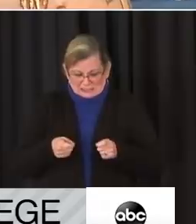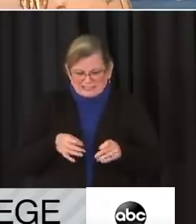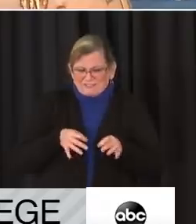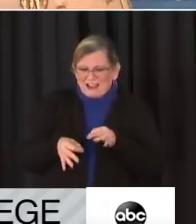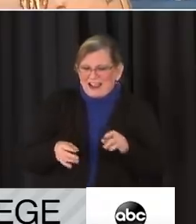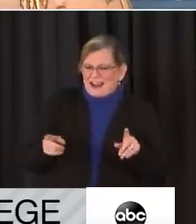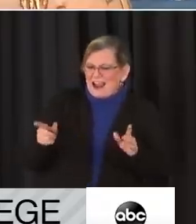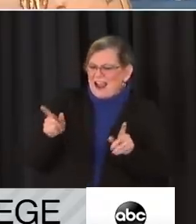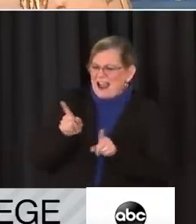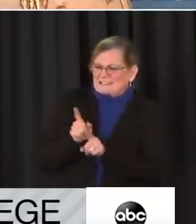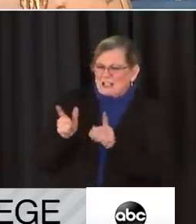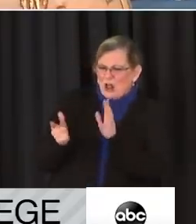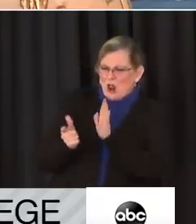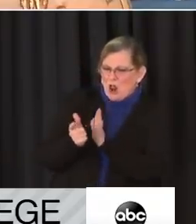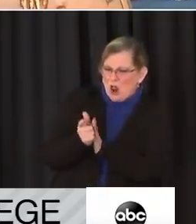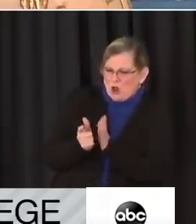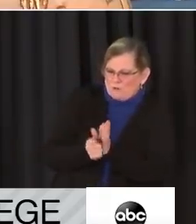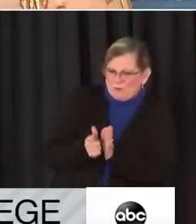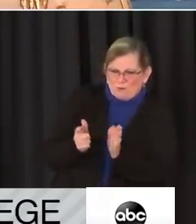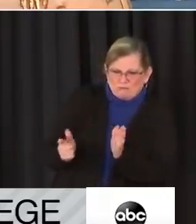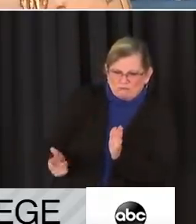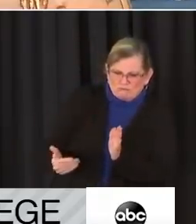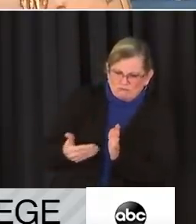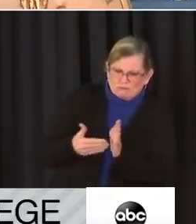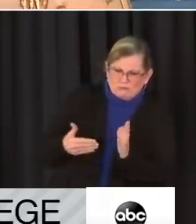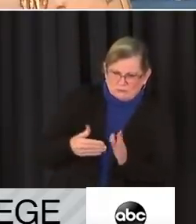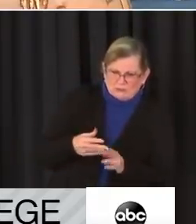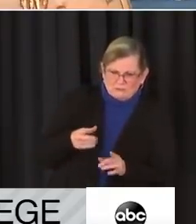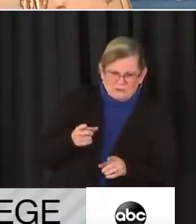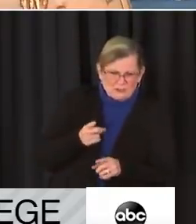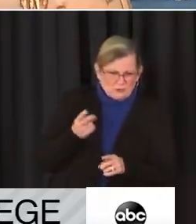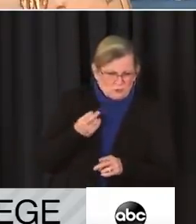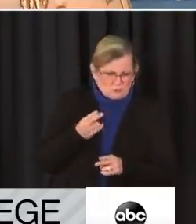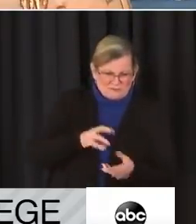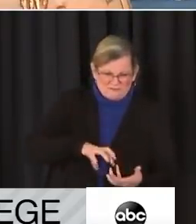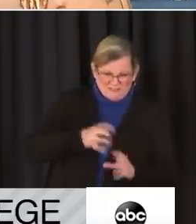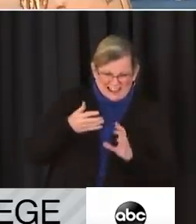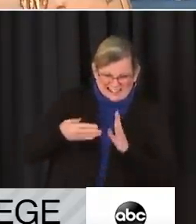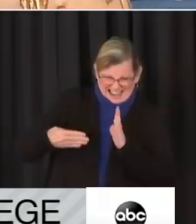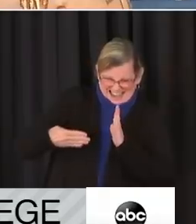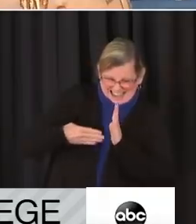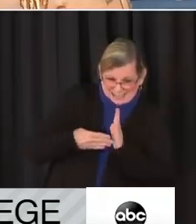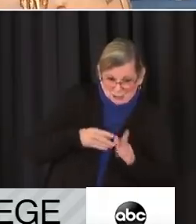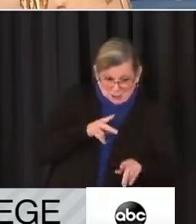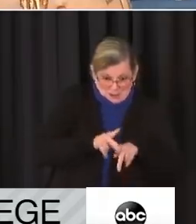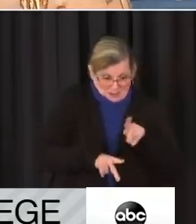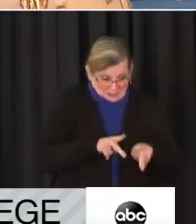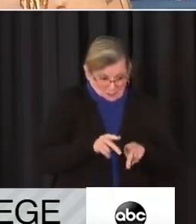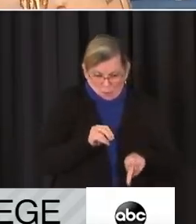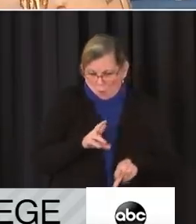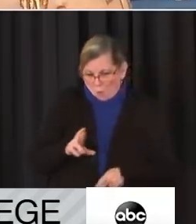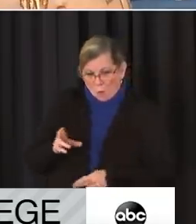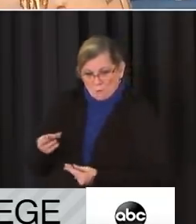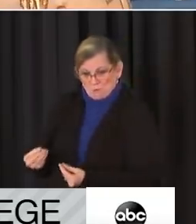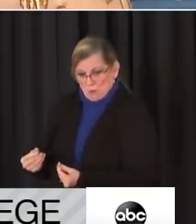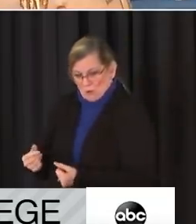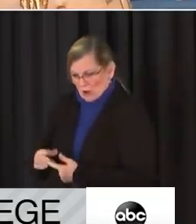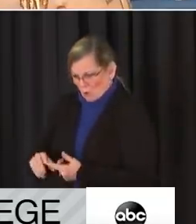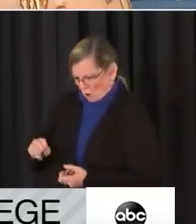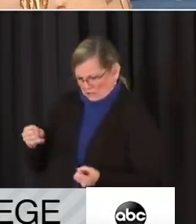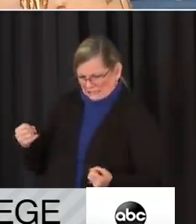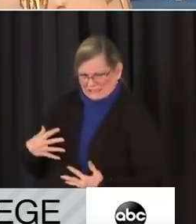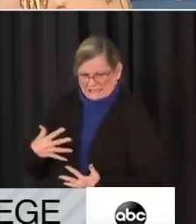the unlawful use of force and violence against persons or property to intimidate or coerce